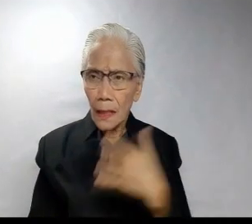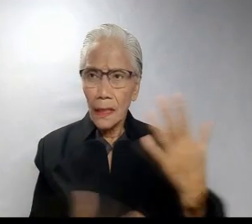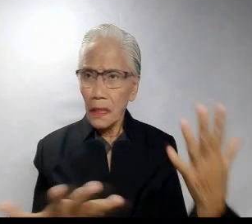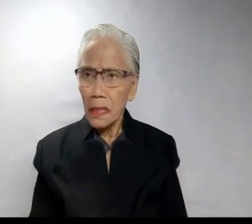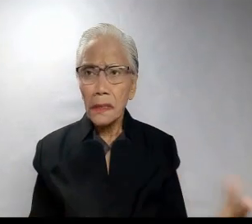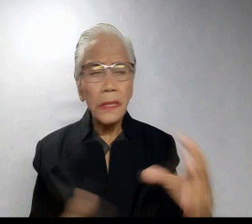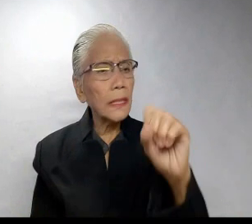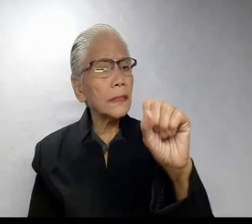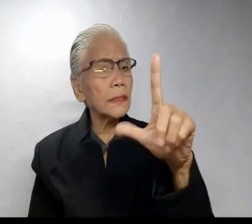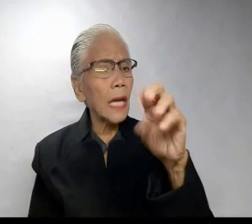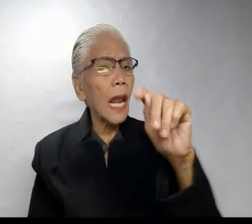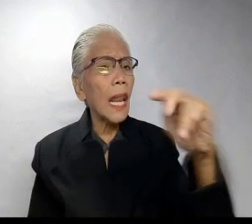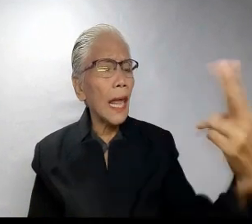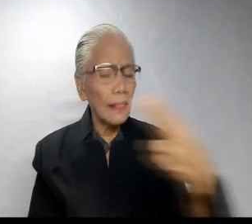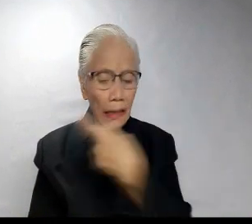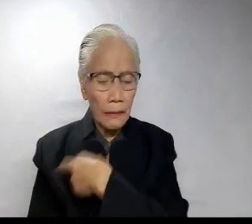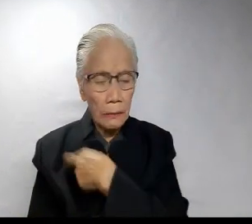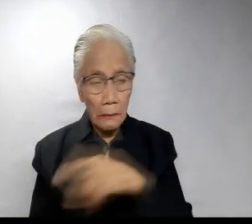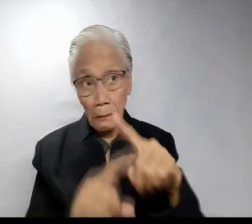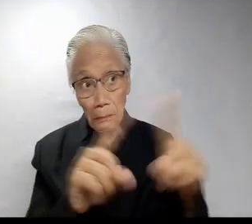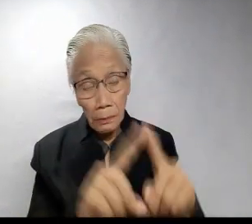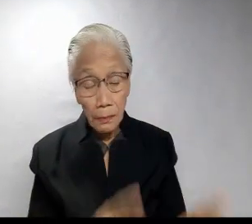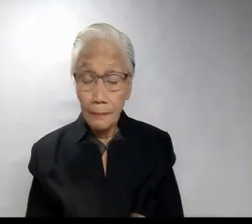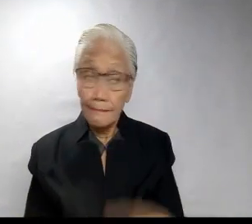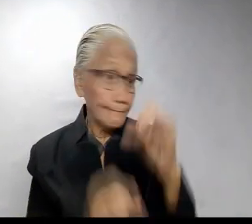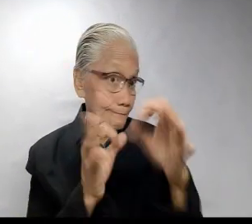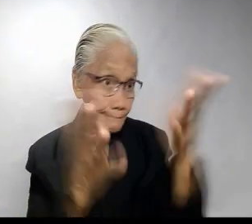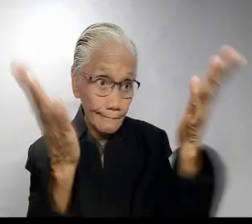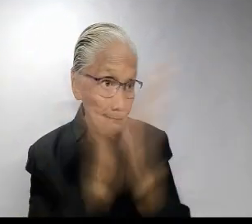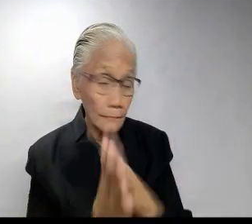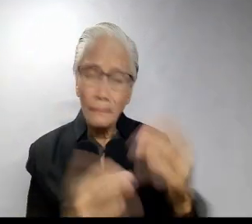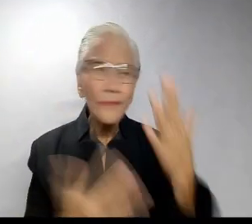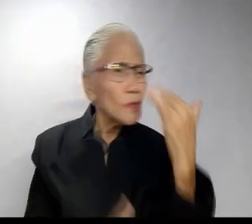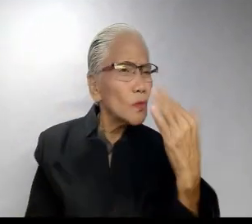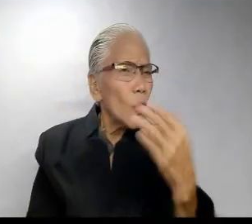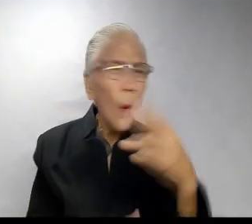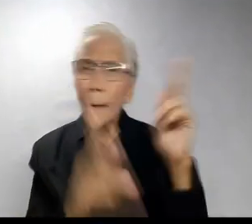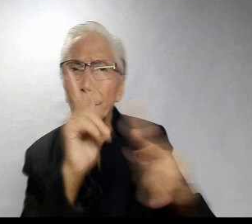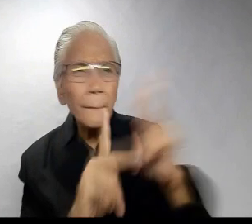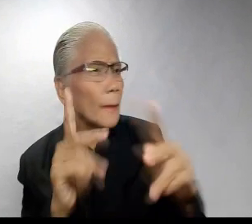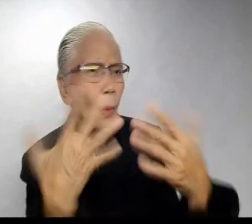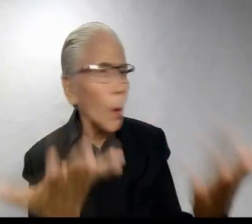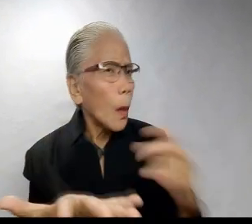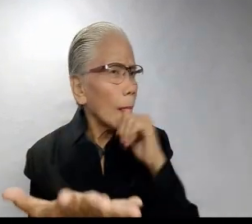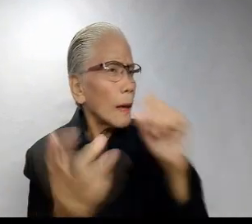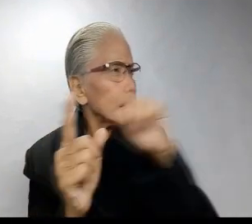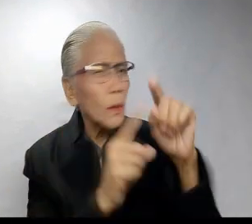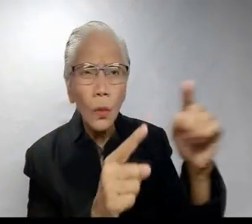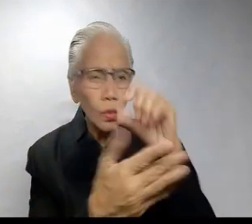and religious indifference. When asked why people do not go to sacramental confessions,